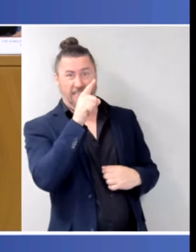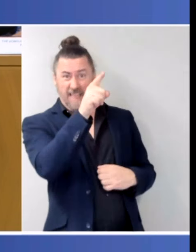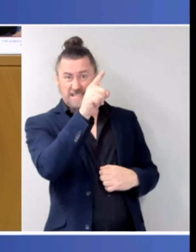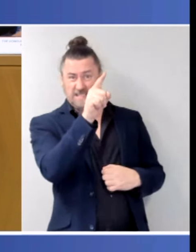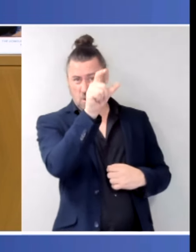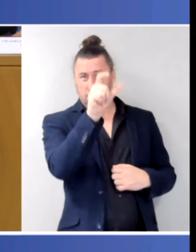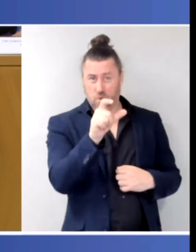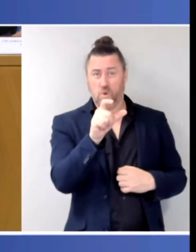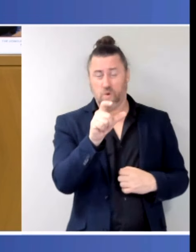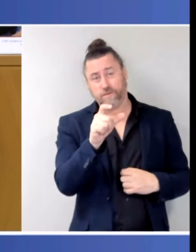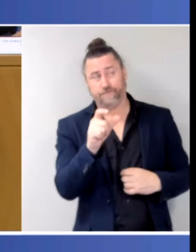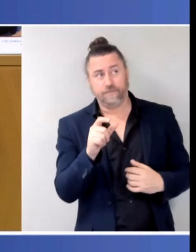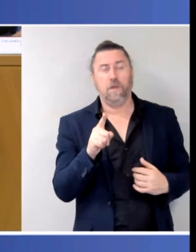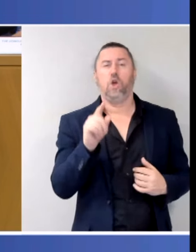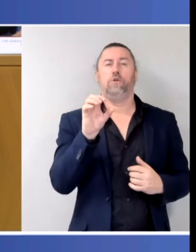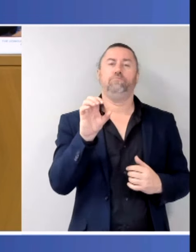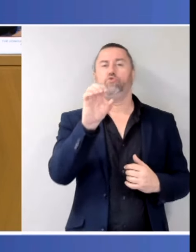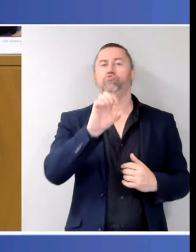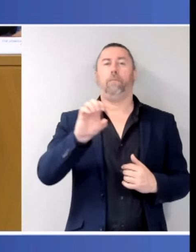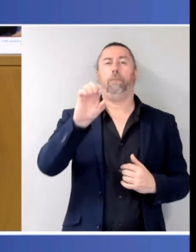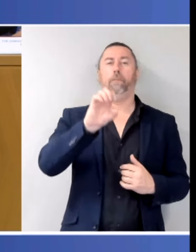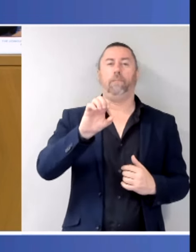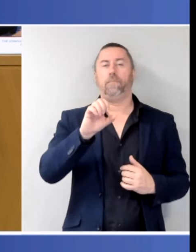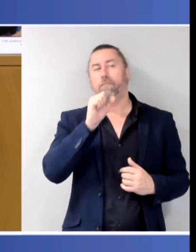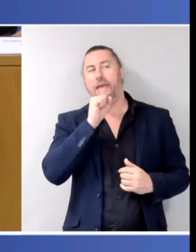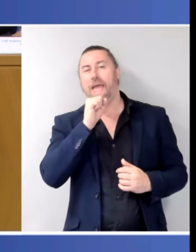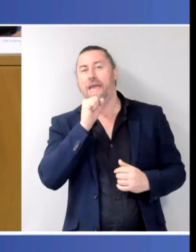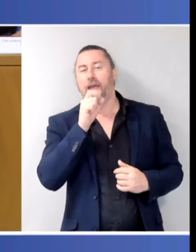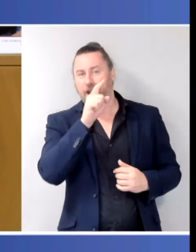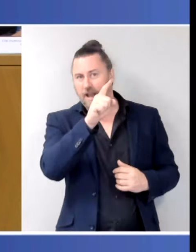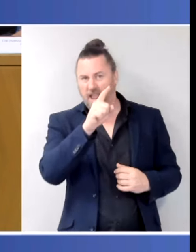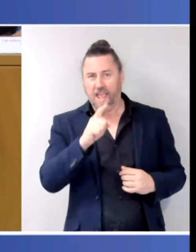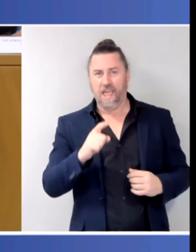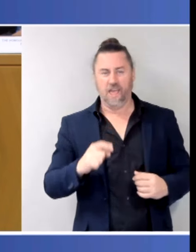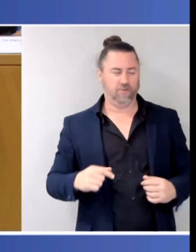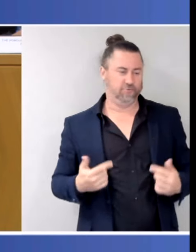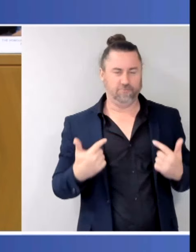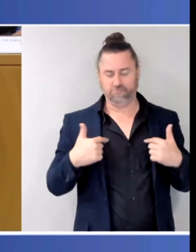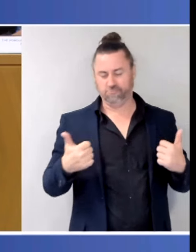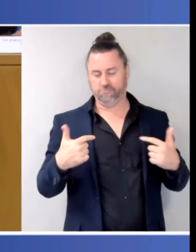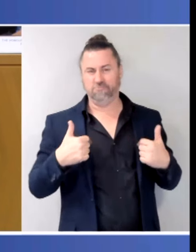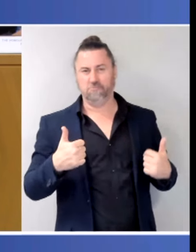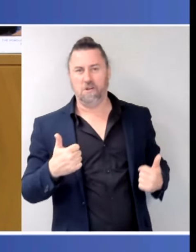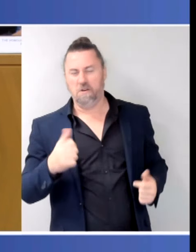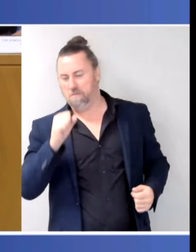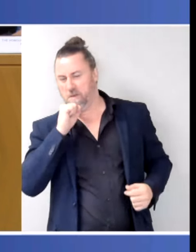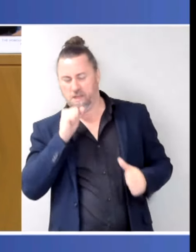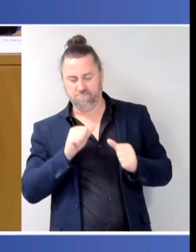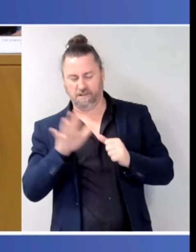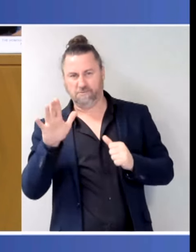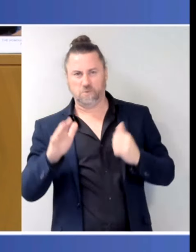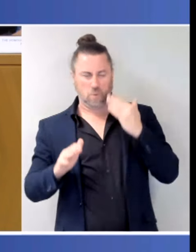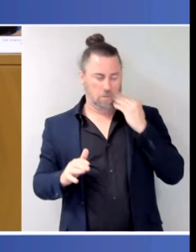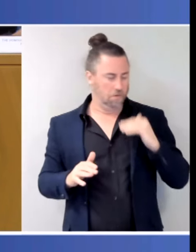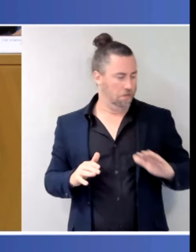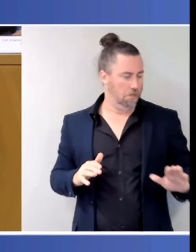advocate for what is misogynistic behaviour. It is something that we're